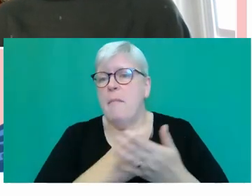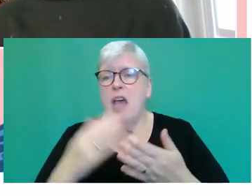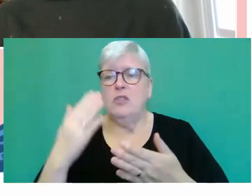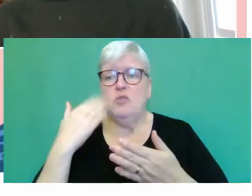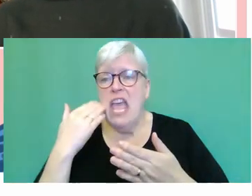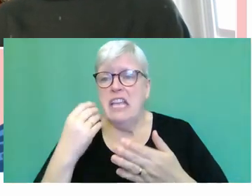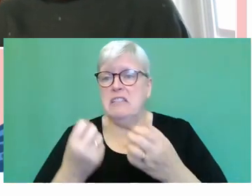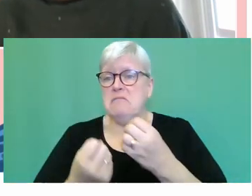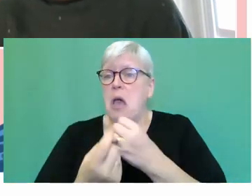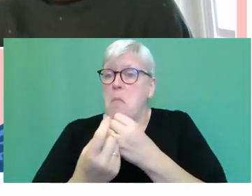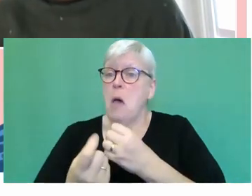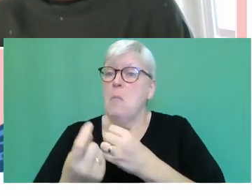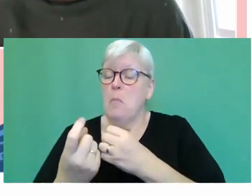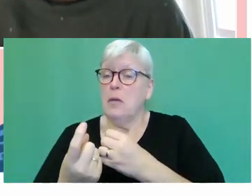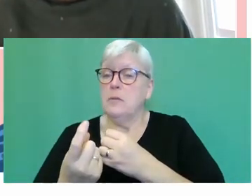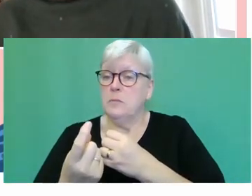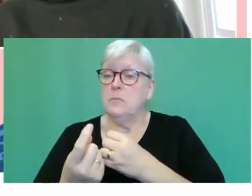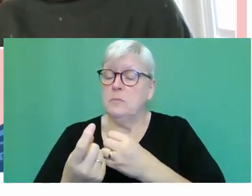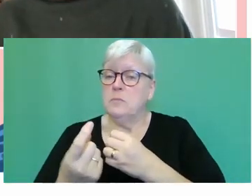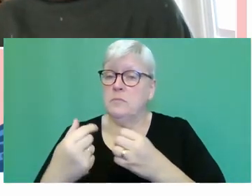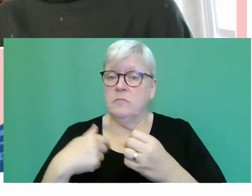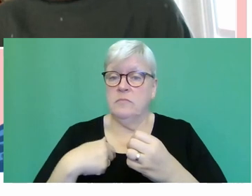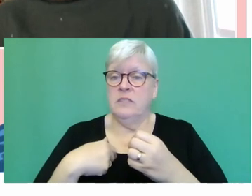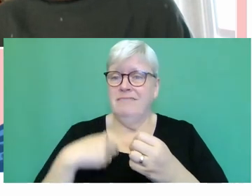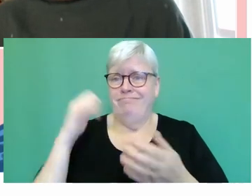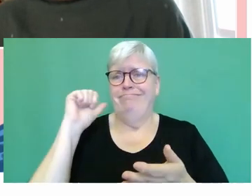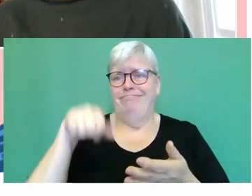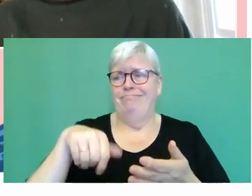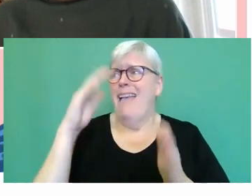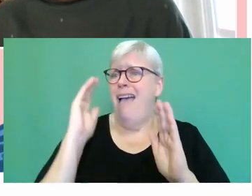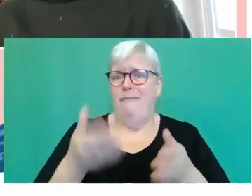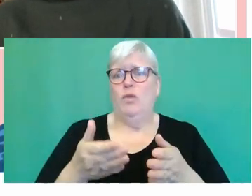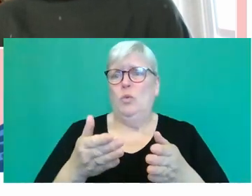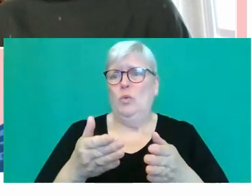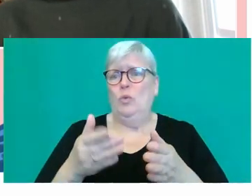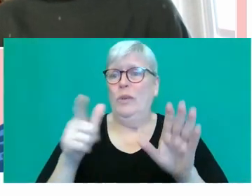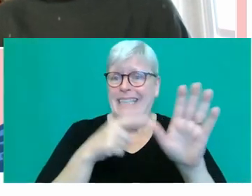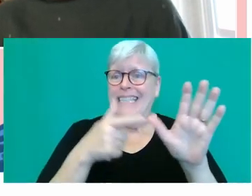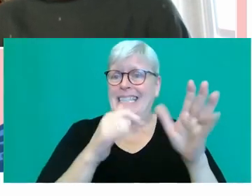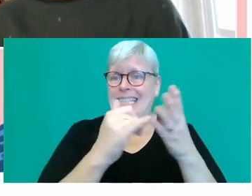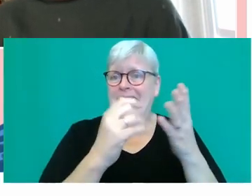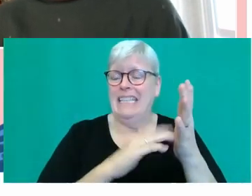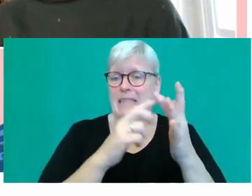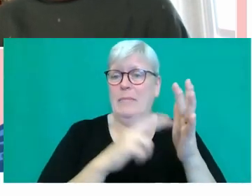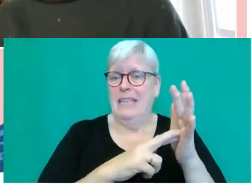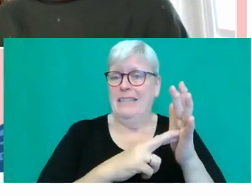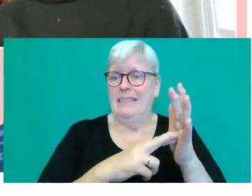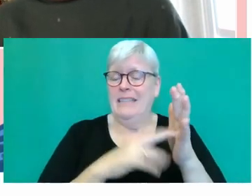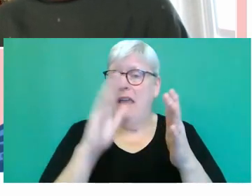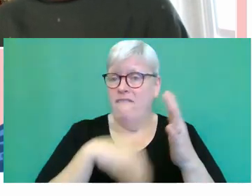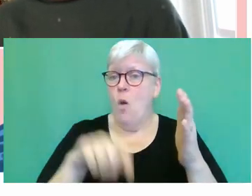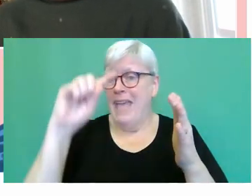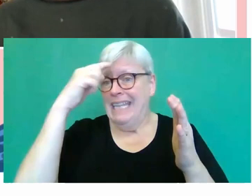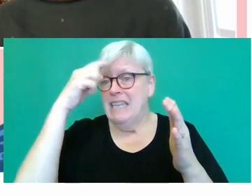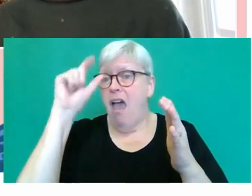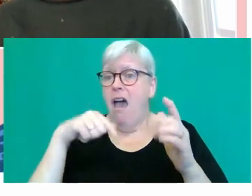to my mind, of course they do, because Yasmin is of Indian descent. I mean, she's